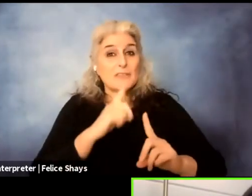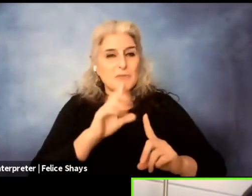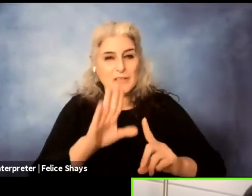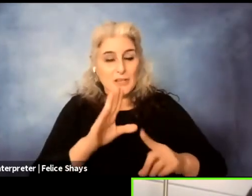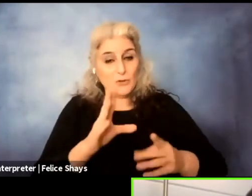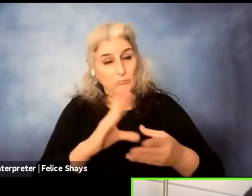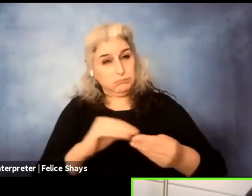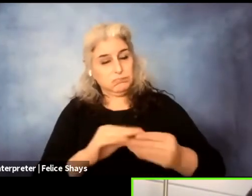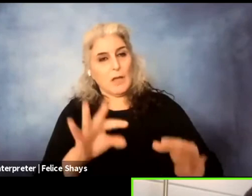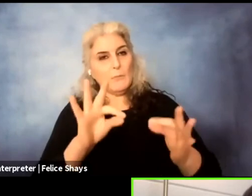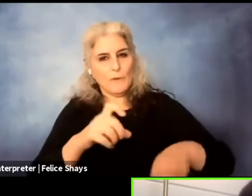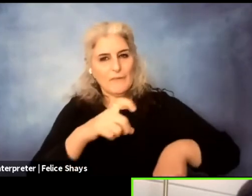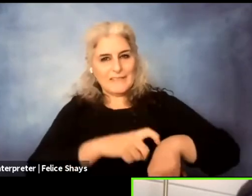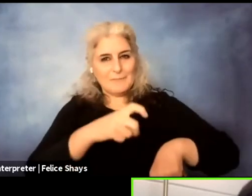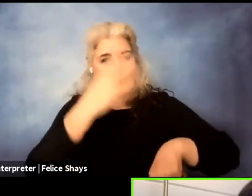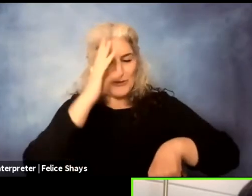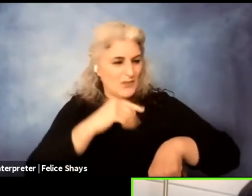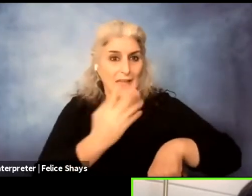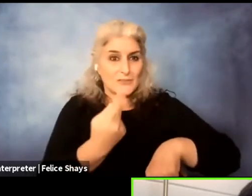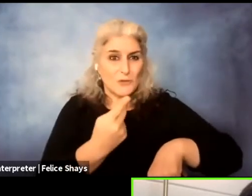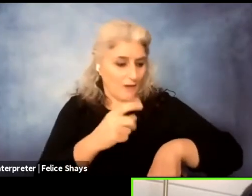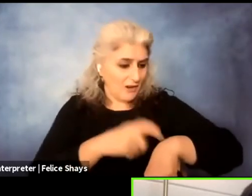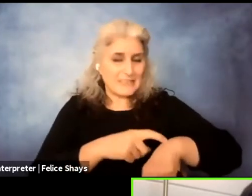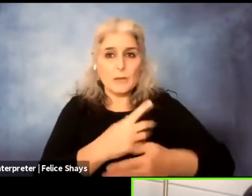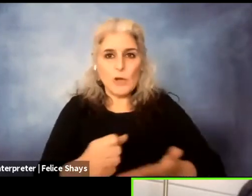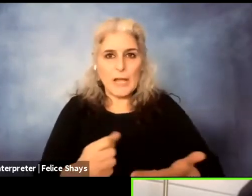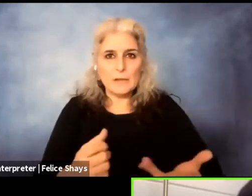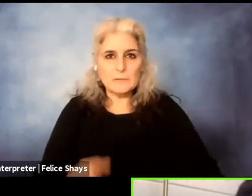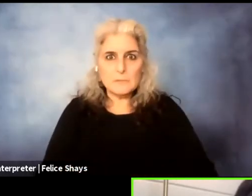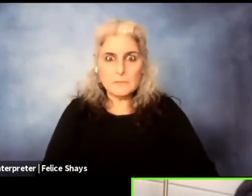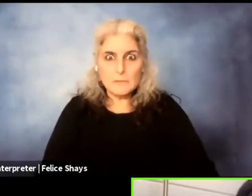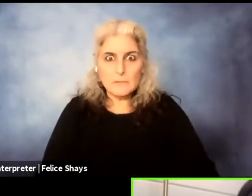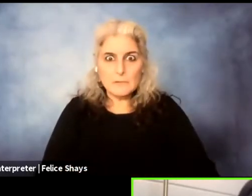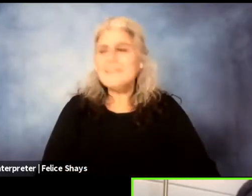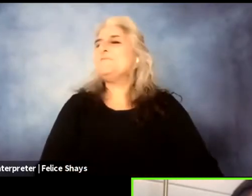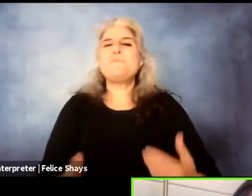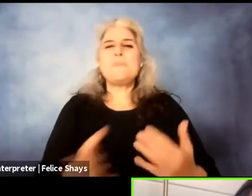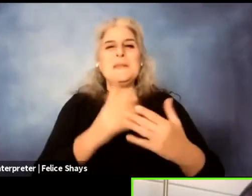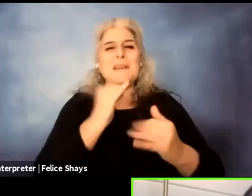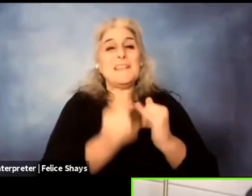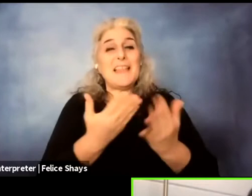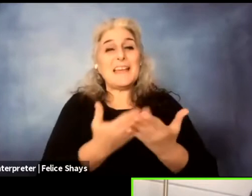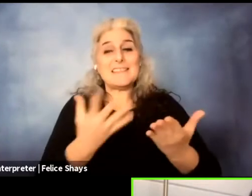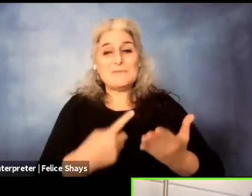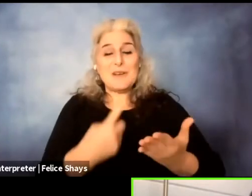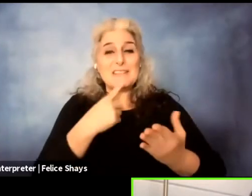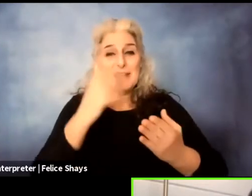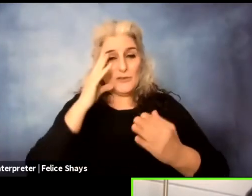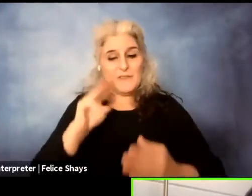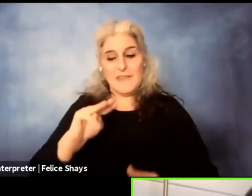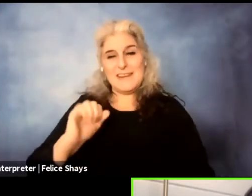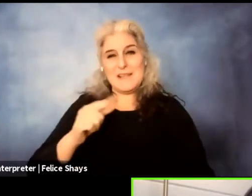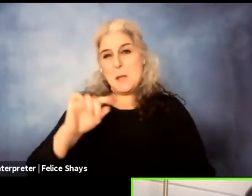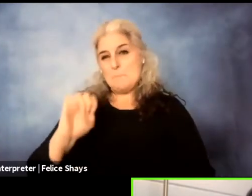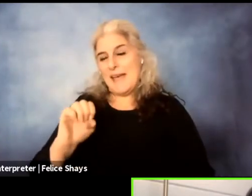because I can't believe we have already run out of time. And I think the last thing I'll say, which I think is so perfect, even though Maggie Nelson means it in